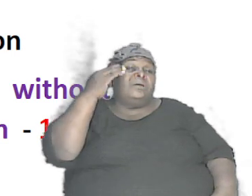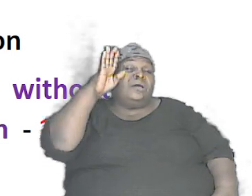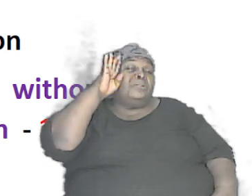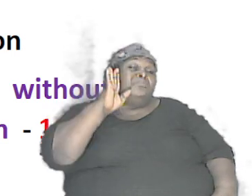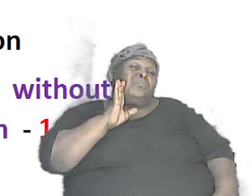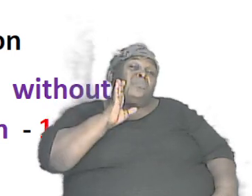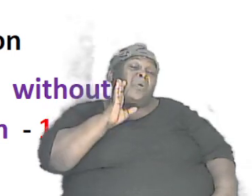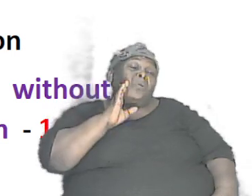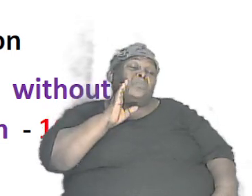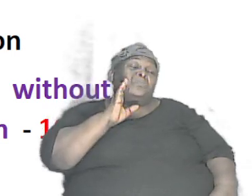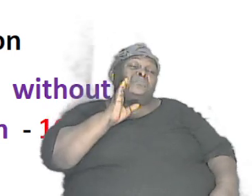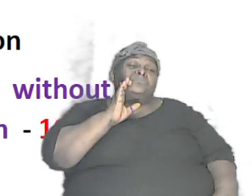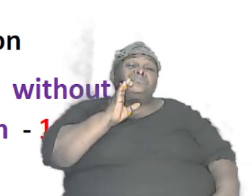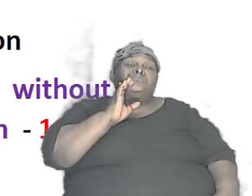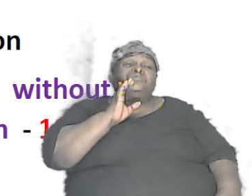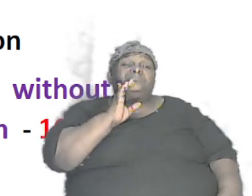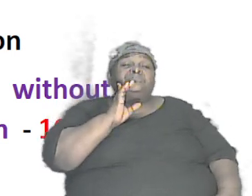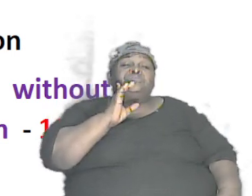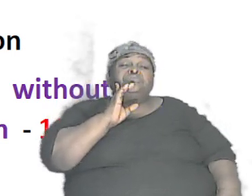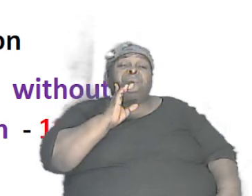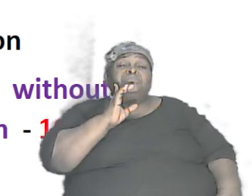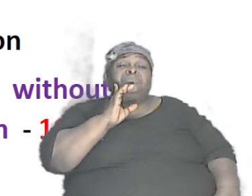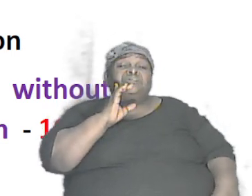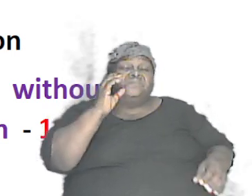information was put in the